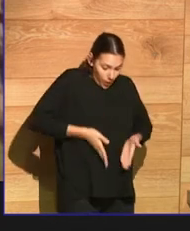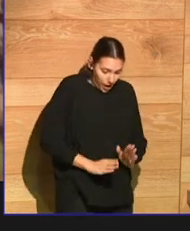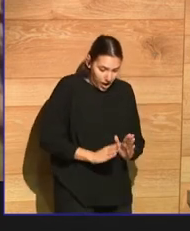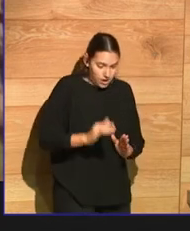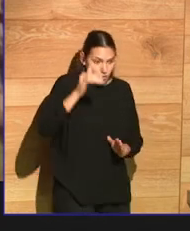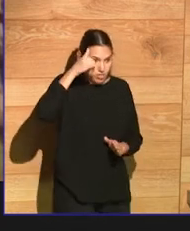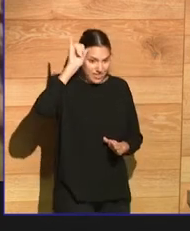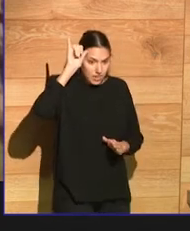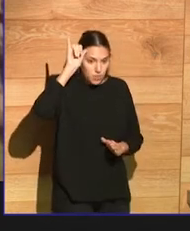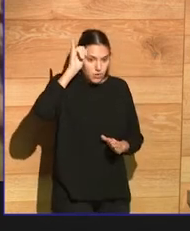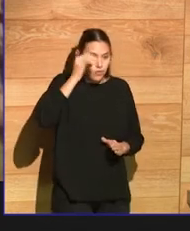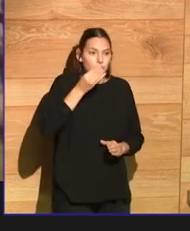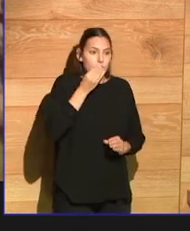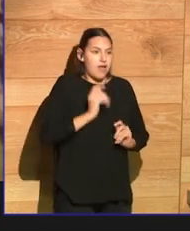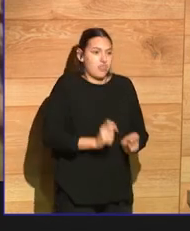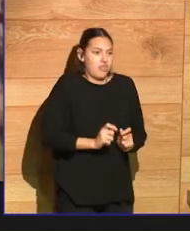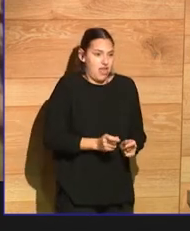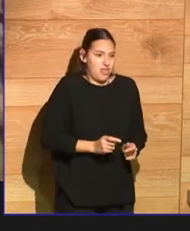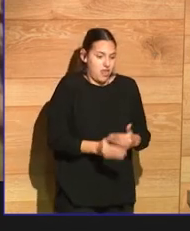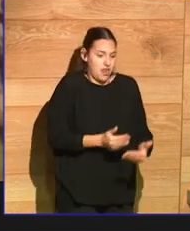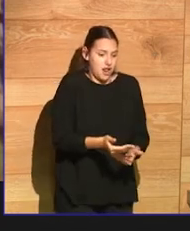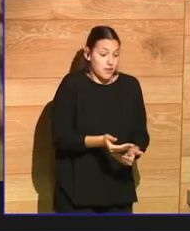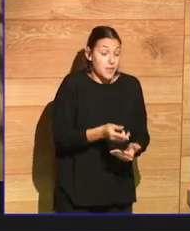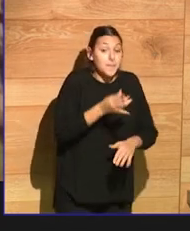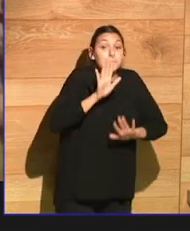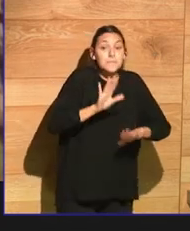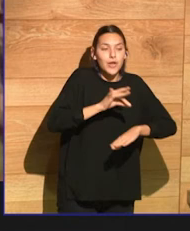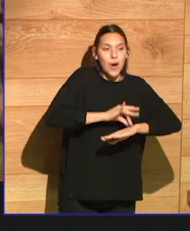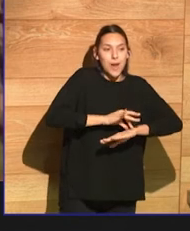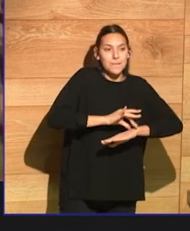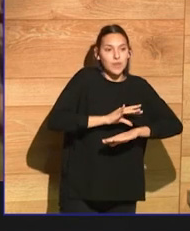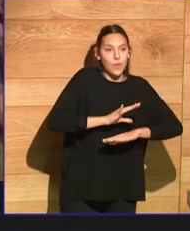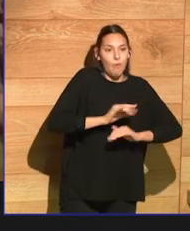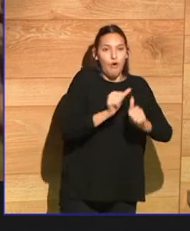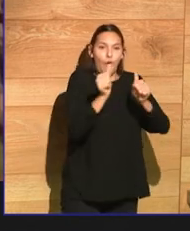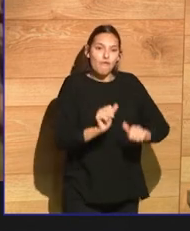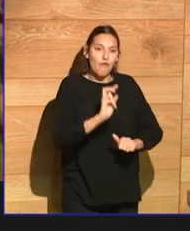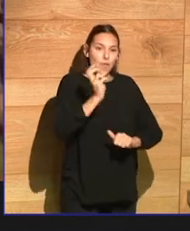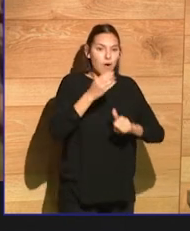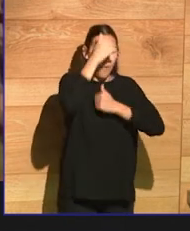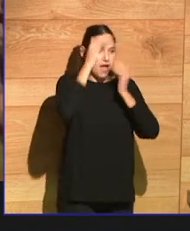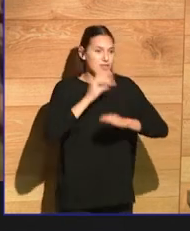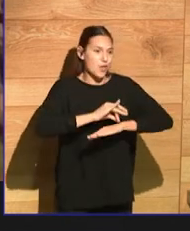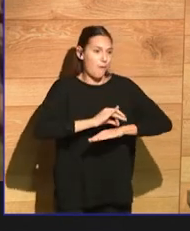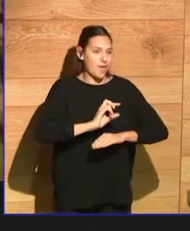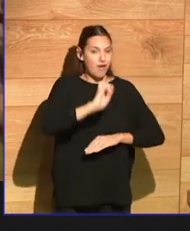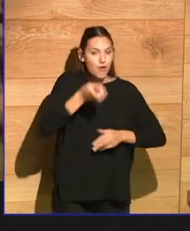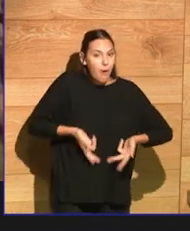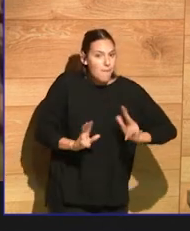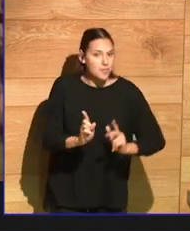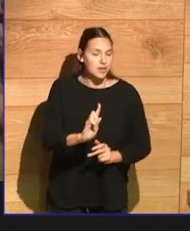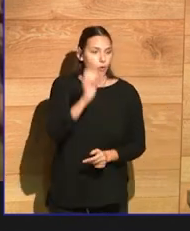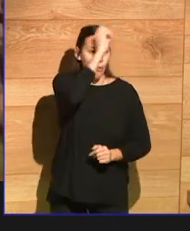any say in her care. And that's really on the footsteps of the whole thalidomide